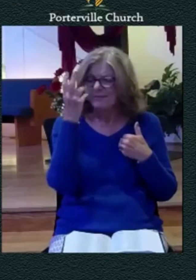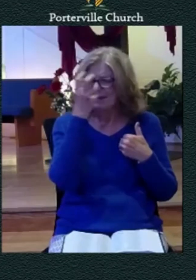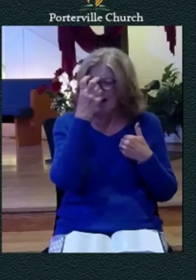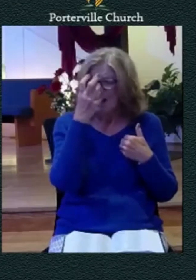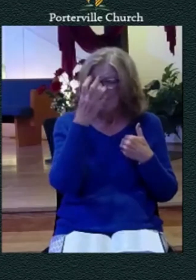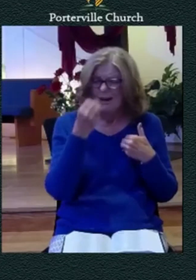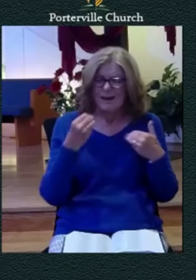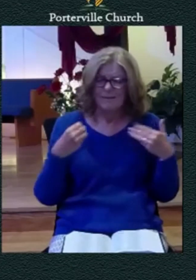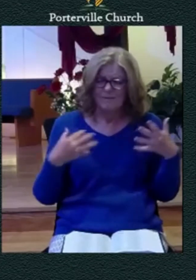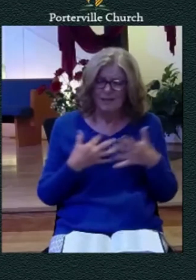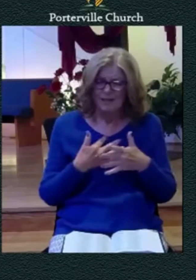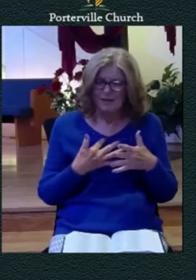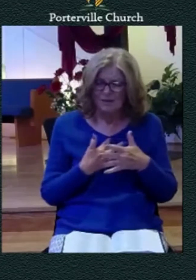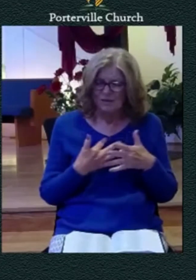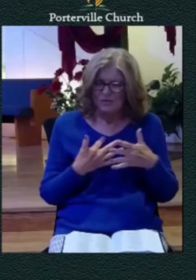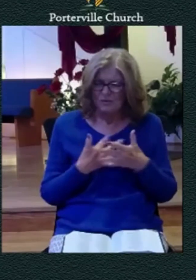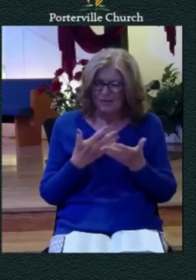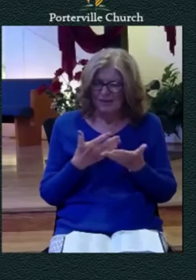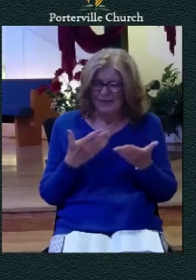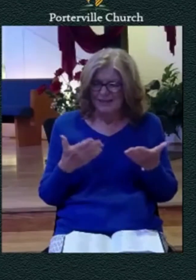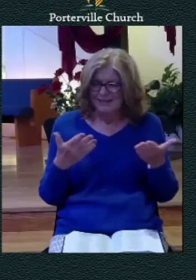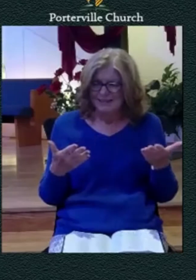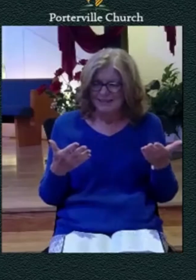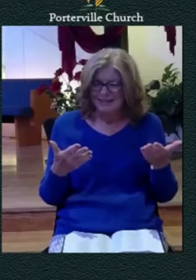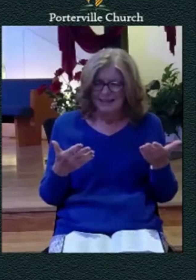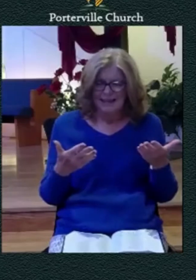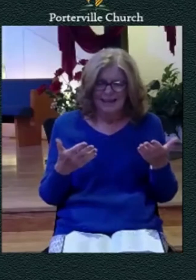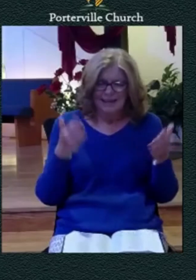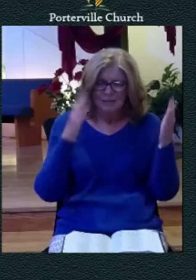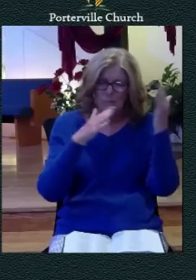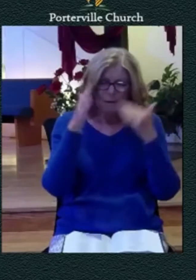and that the context of trouble in our life is